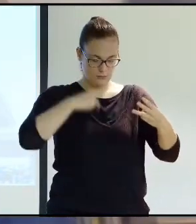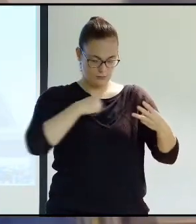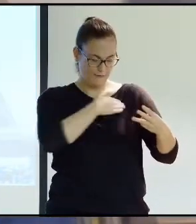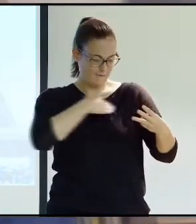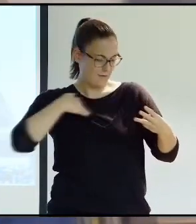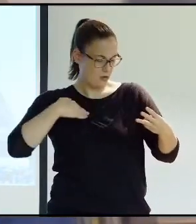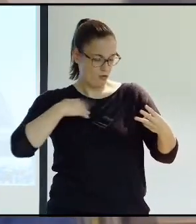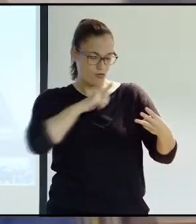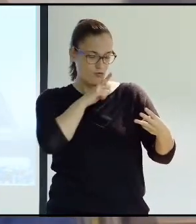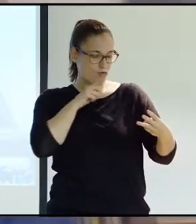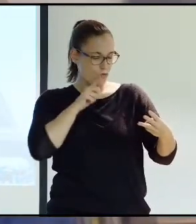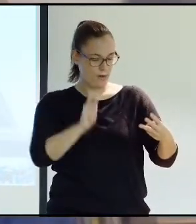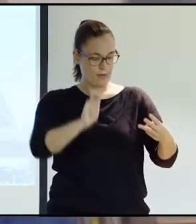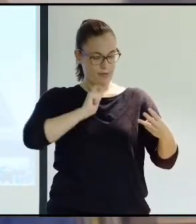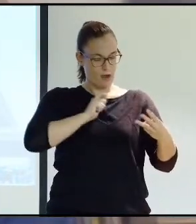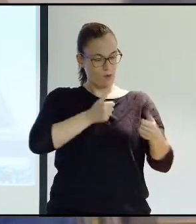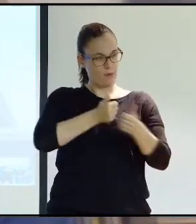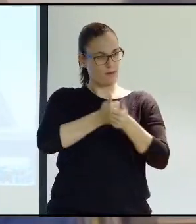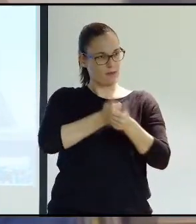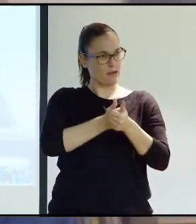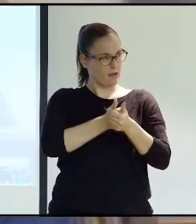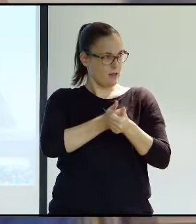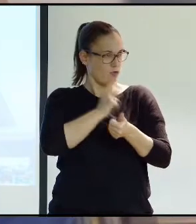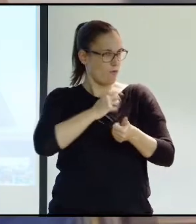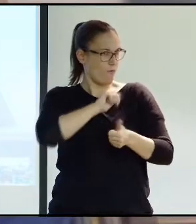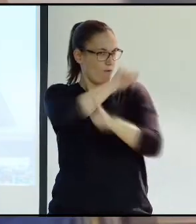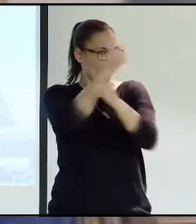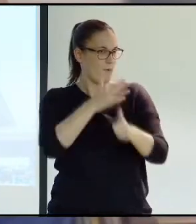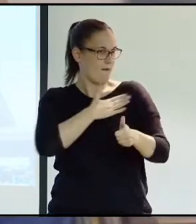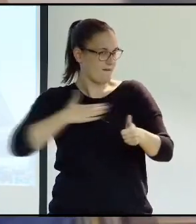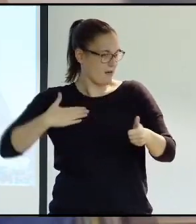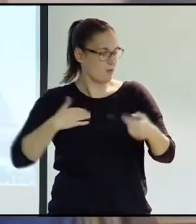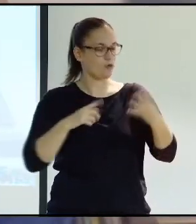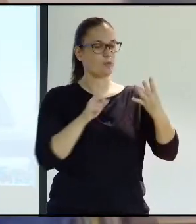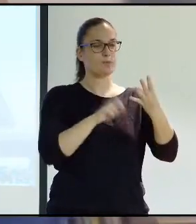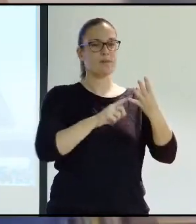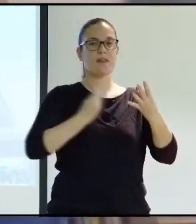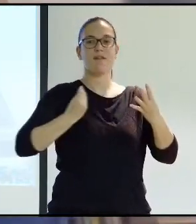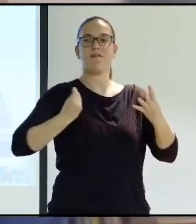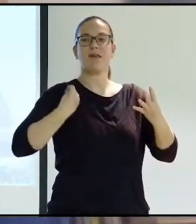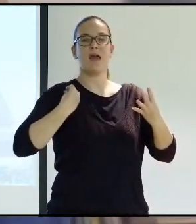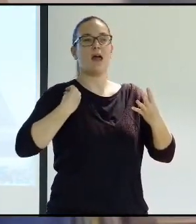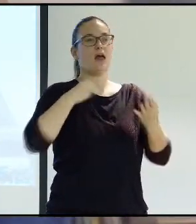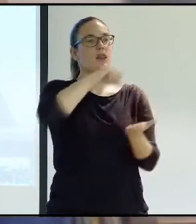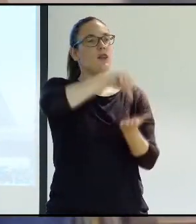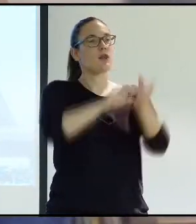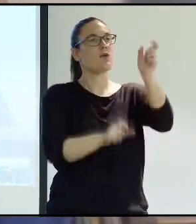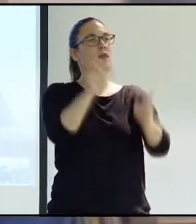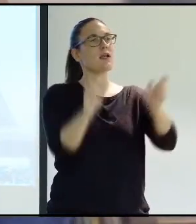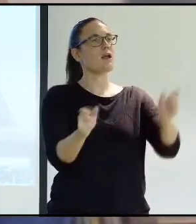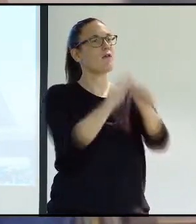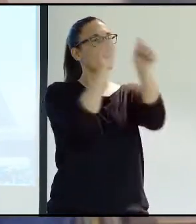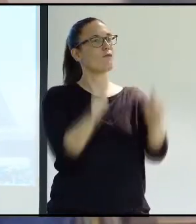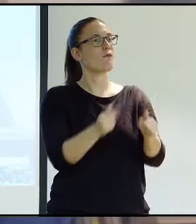how people who are considered to be dependent actually want to live out our